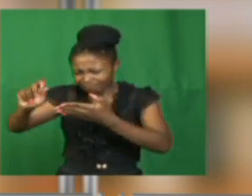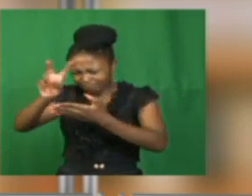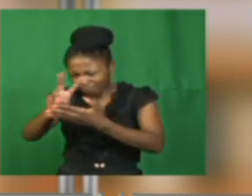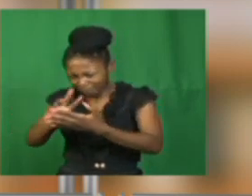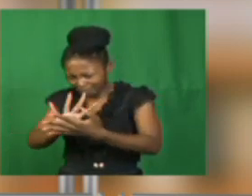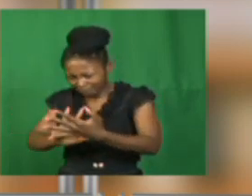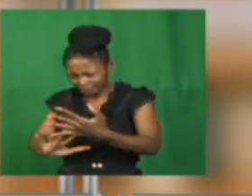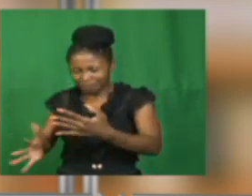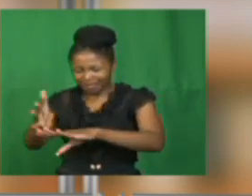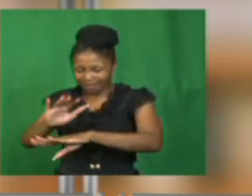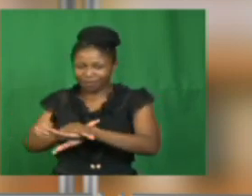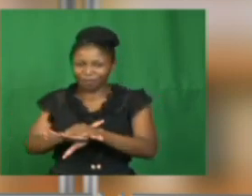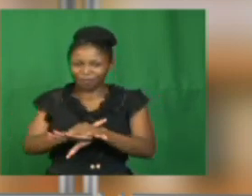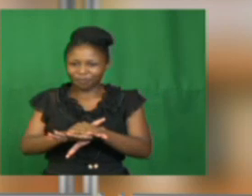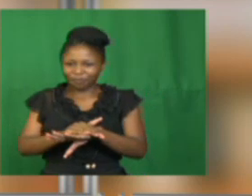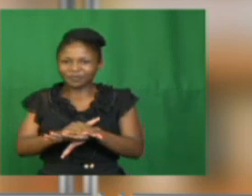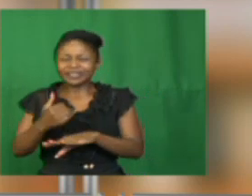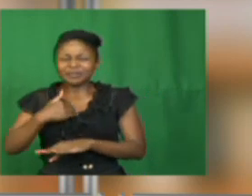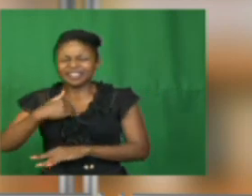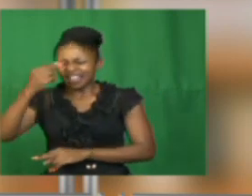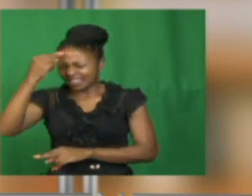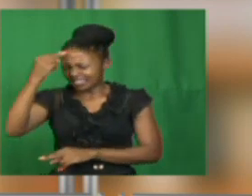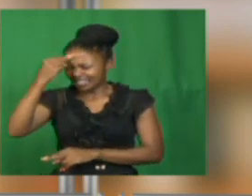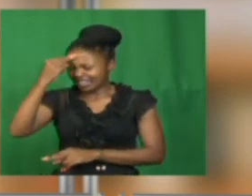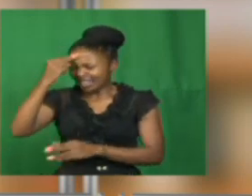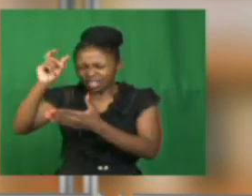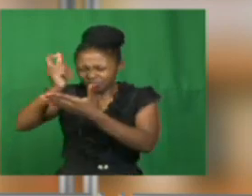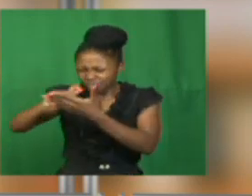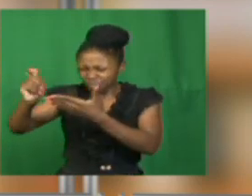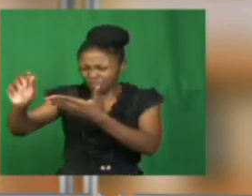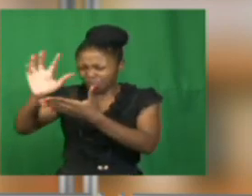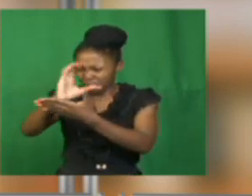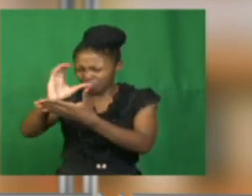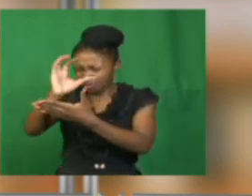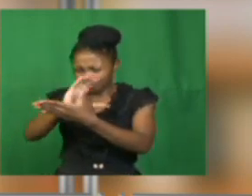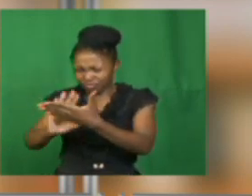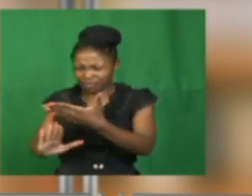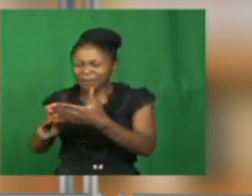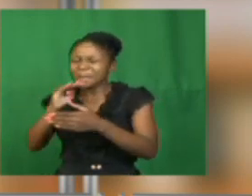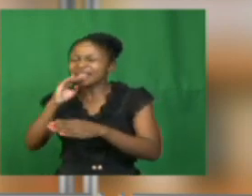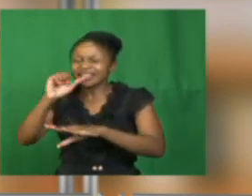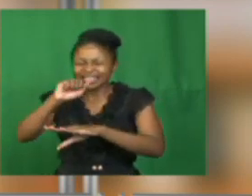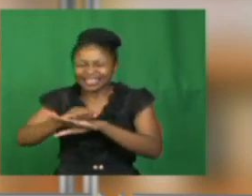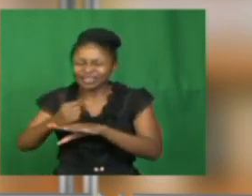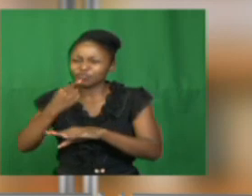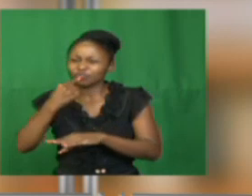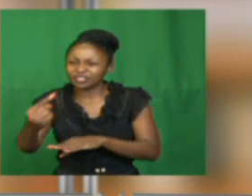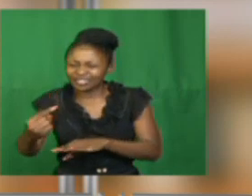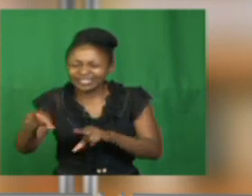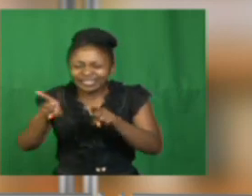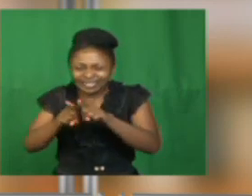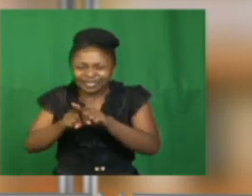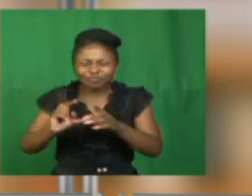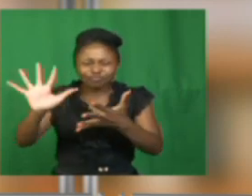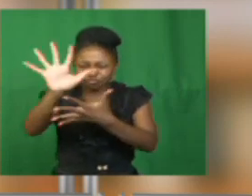is about being able to tell an engaging, compelling, and contextual relevant